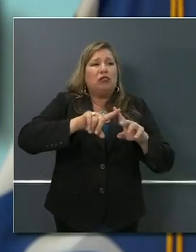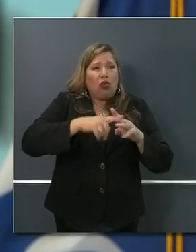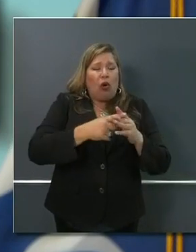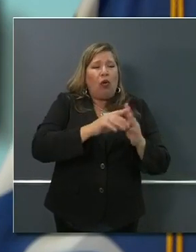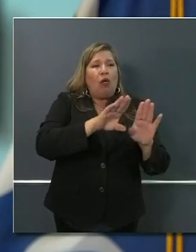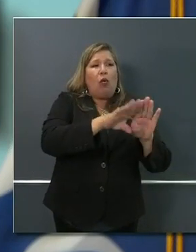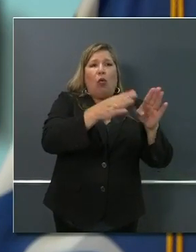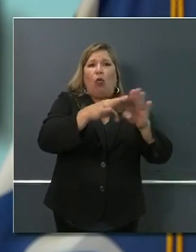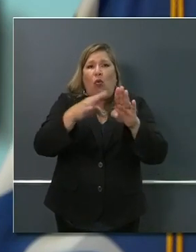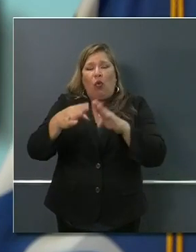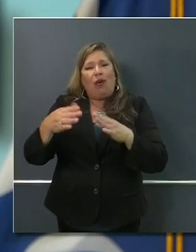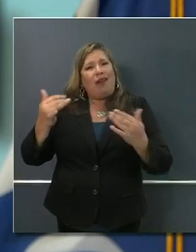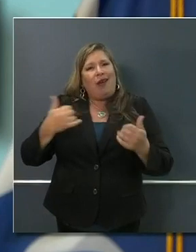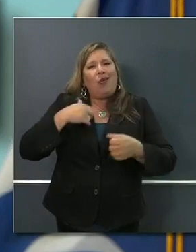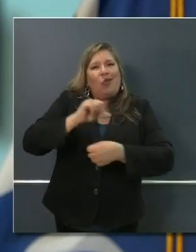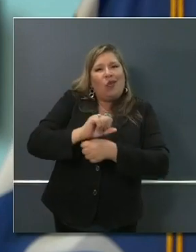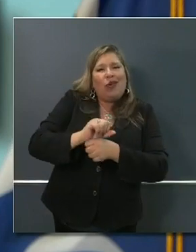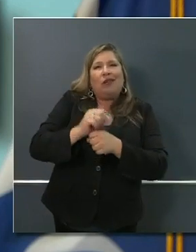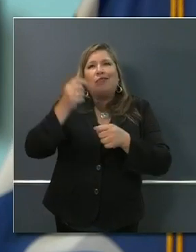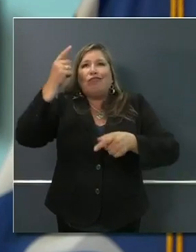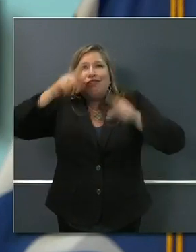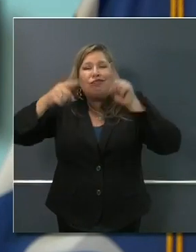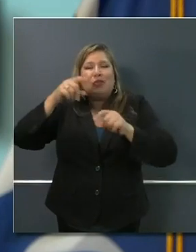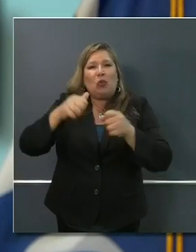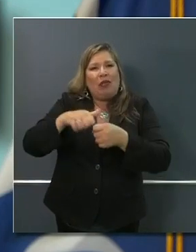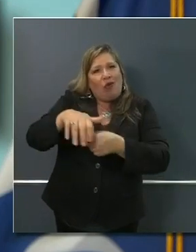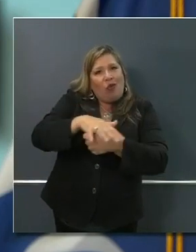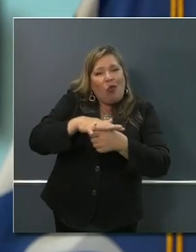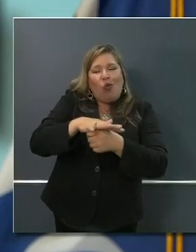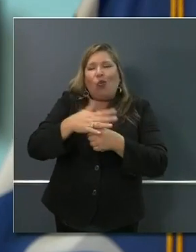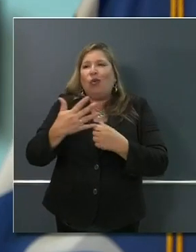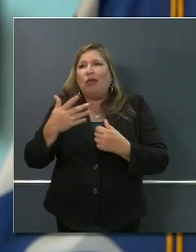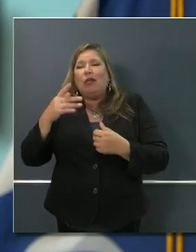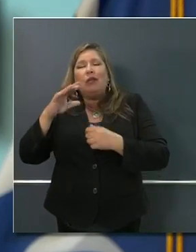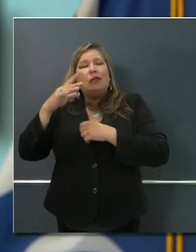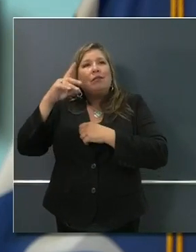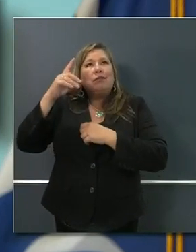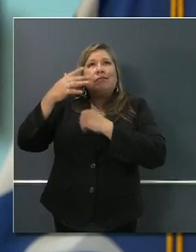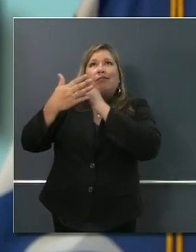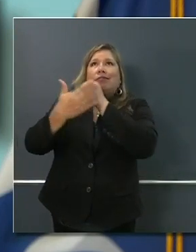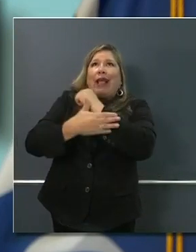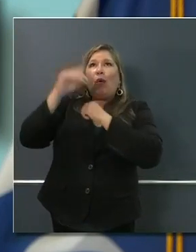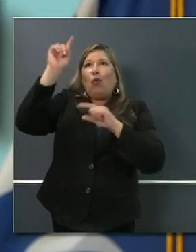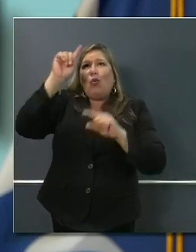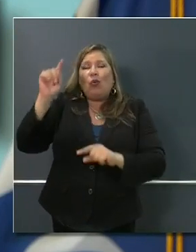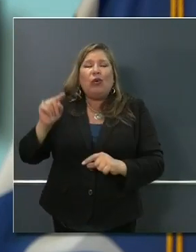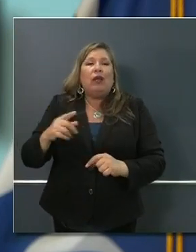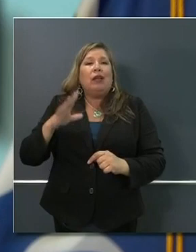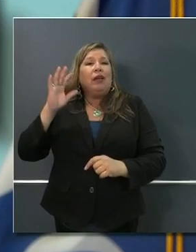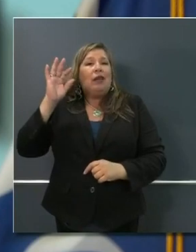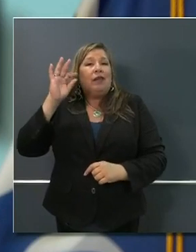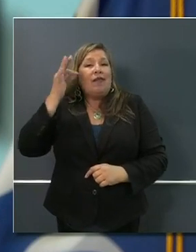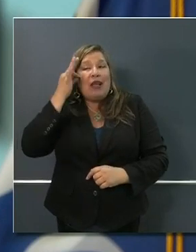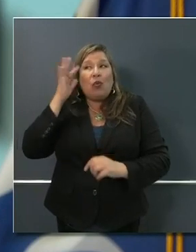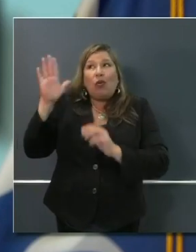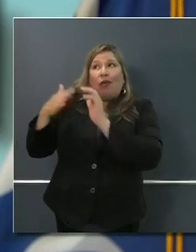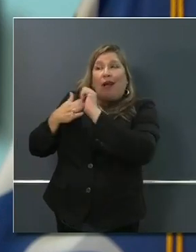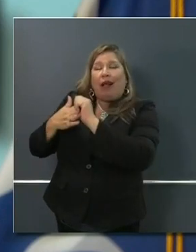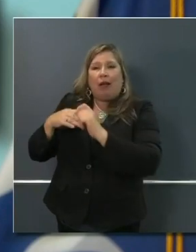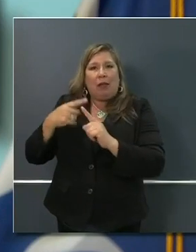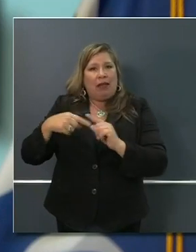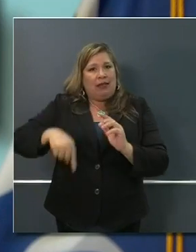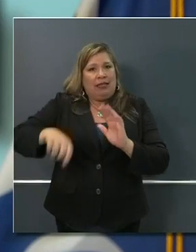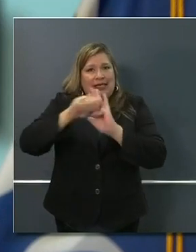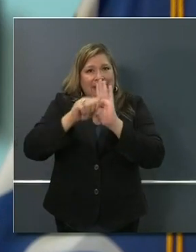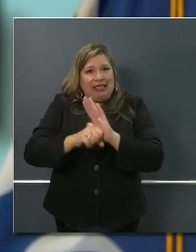local, regional, state, and federal guidelines, be it the CDC guidelines, be it local jurisdictions like